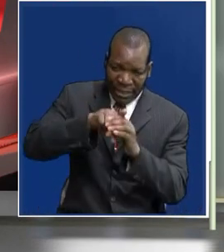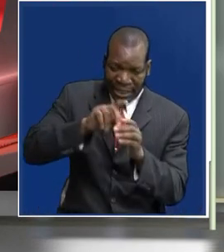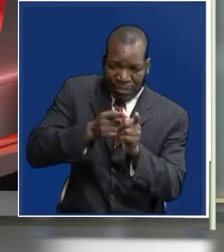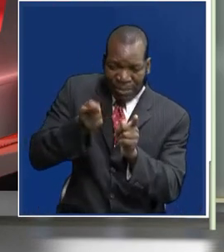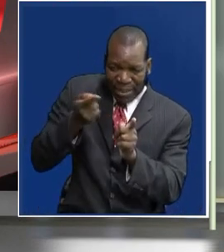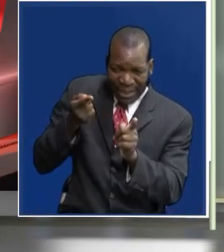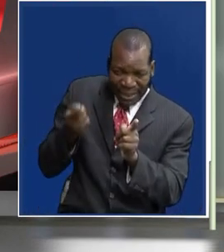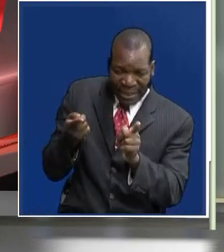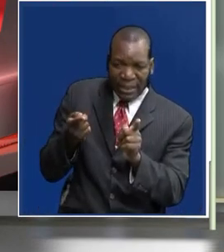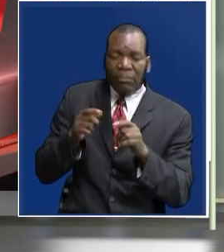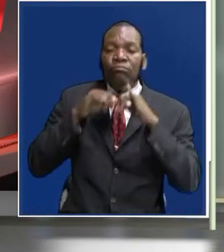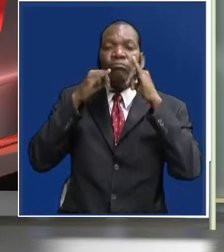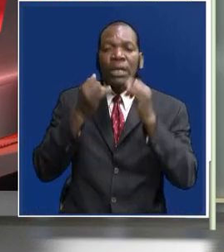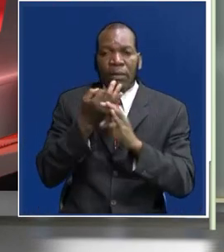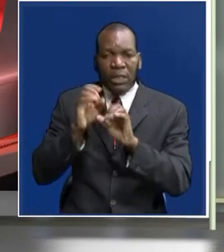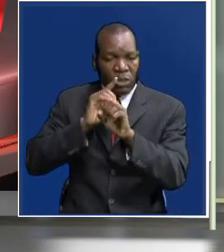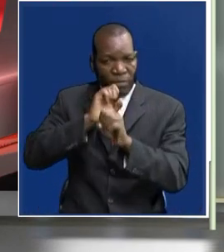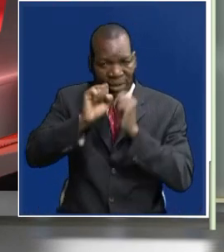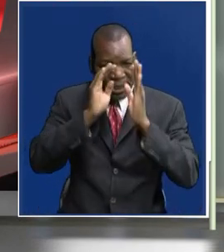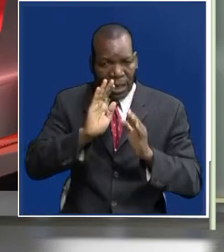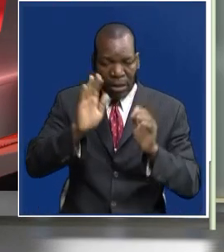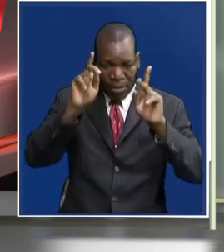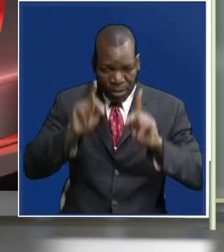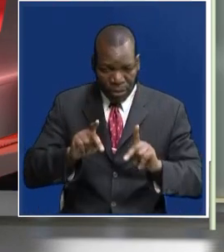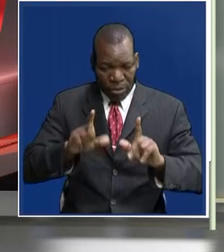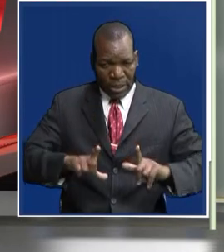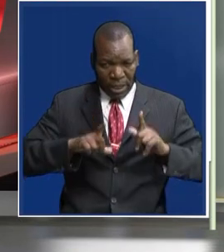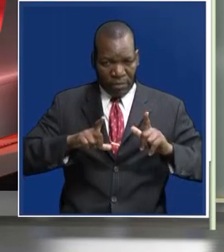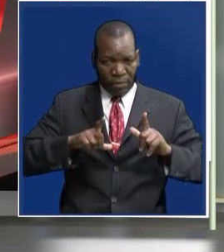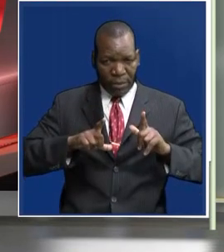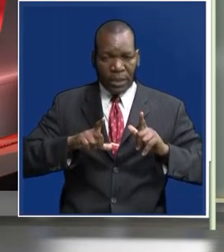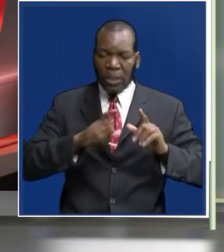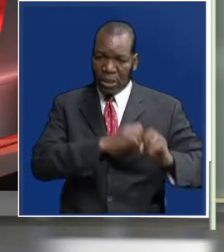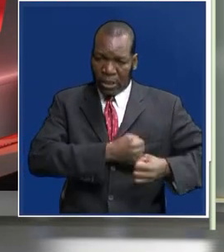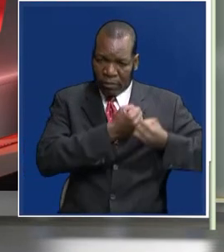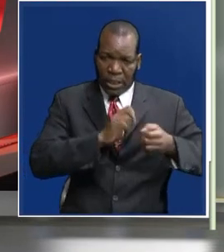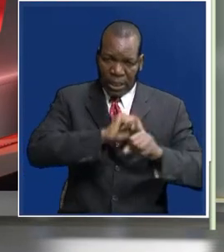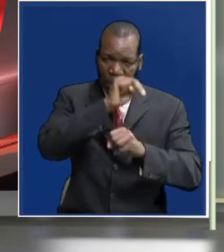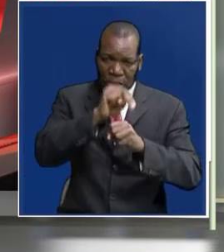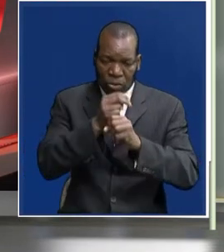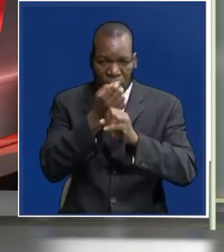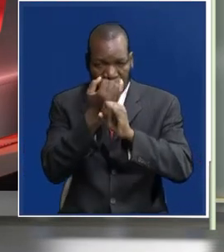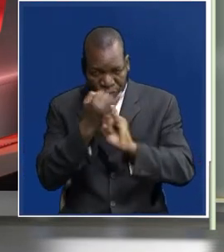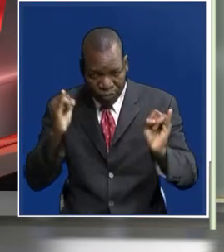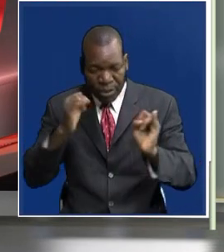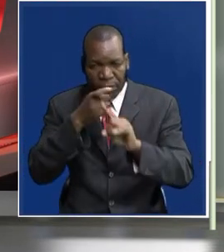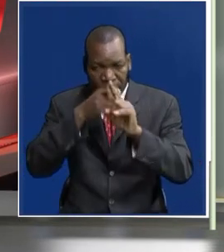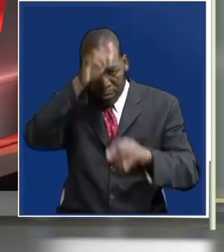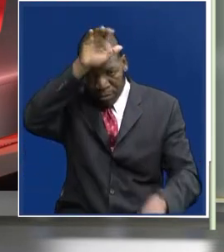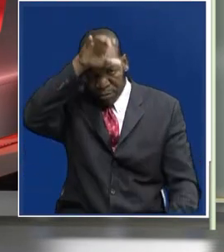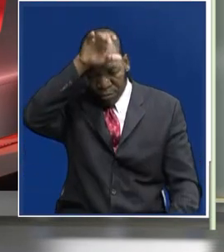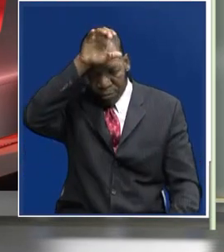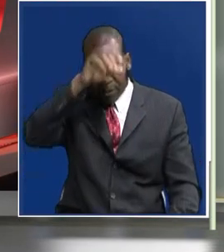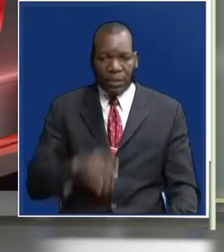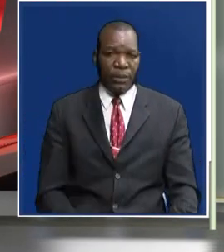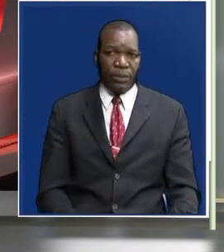generation of brave freedom fighters who sacrificed their personal welfare to liberate the nation from colonial rule. In his message of